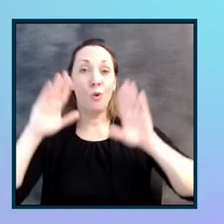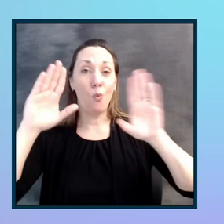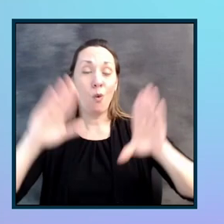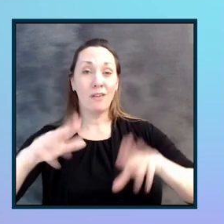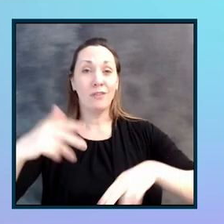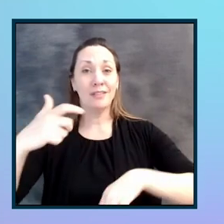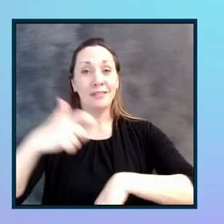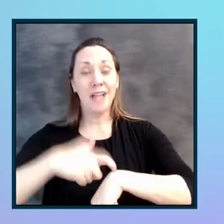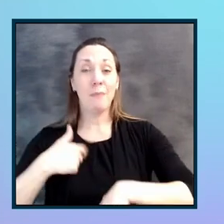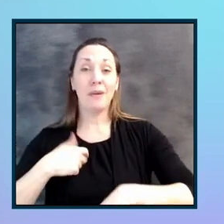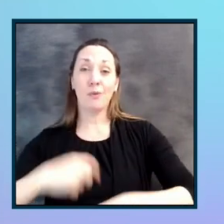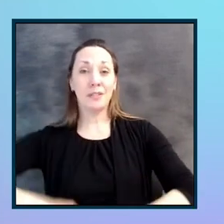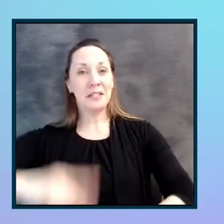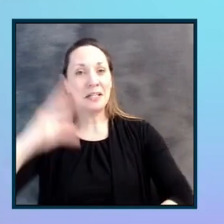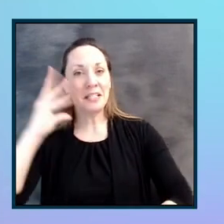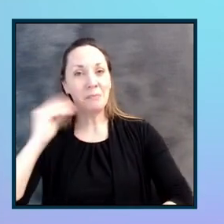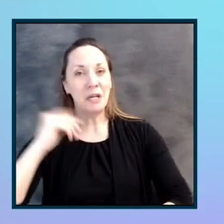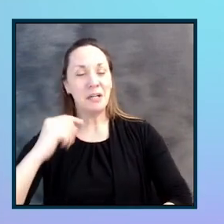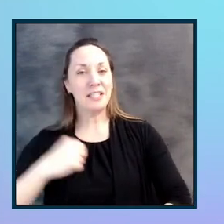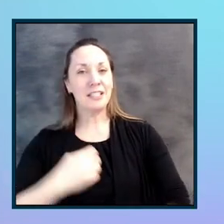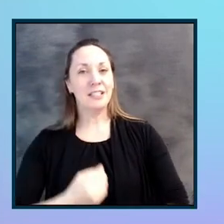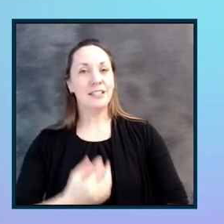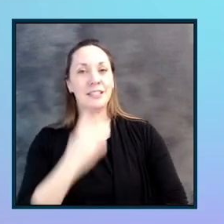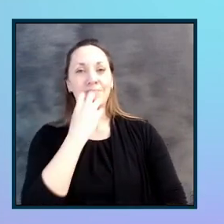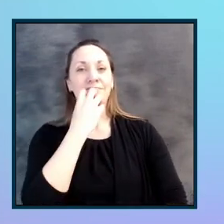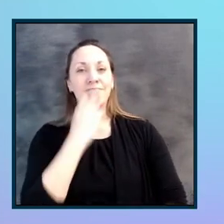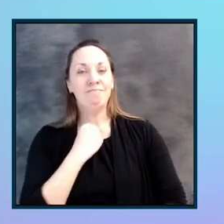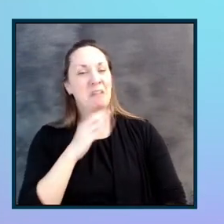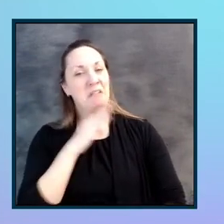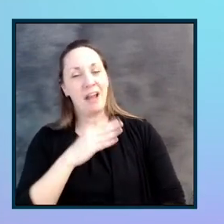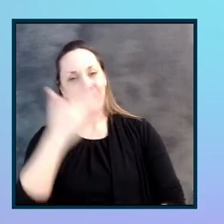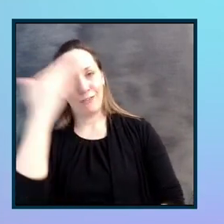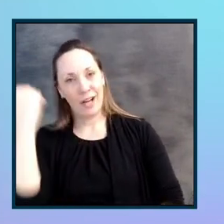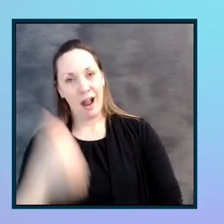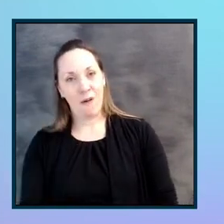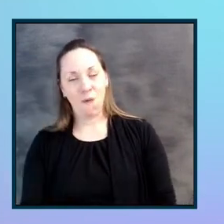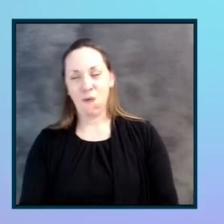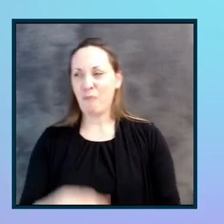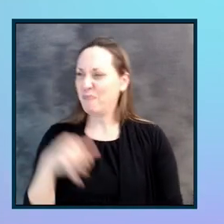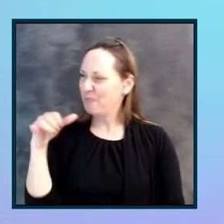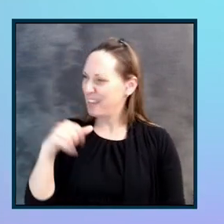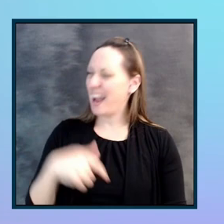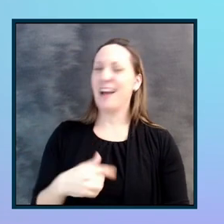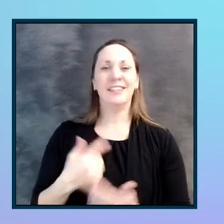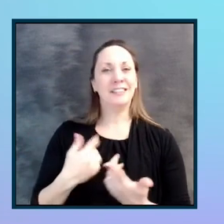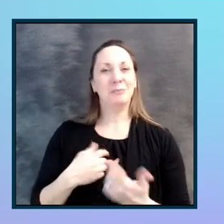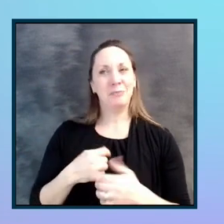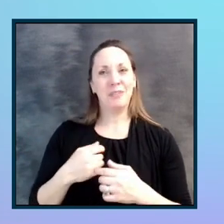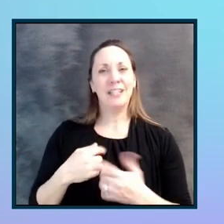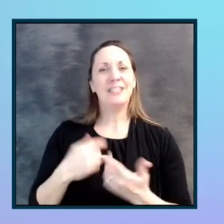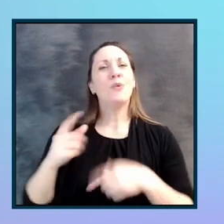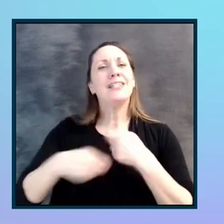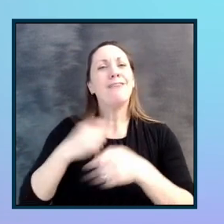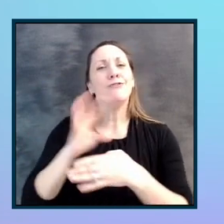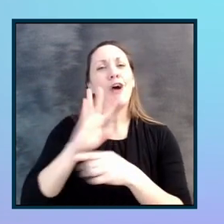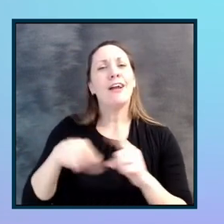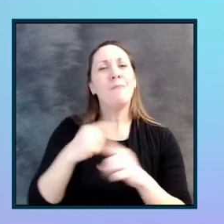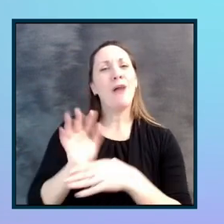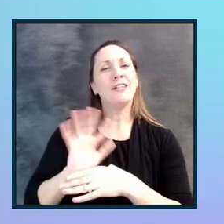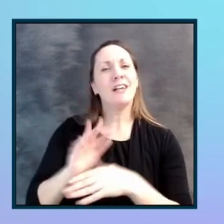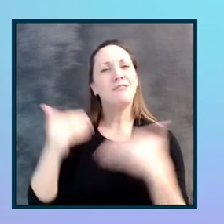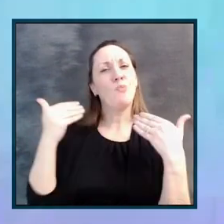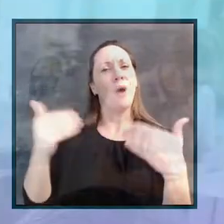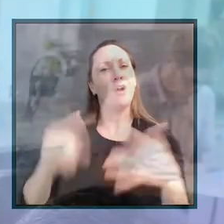it was an experience I'll never forget. Yeah, it was pretty wild. So I guess instead of talking about the documentary, why don't we queue it up for everybody?